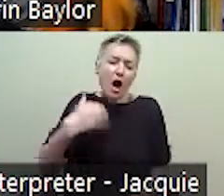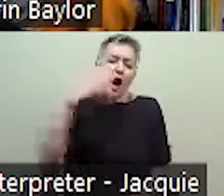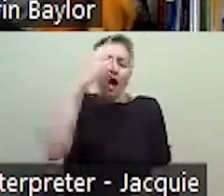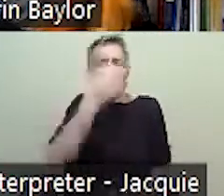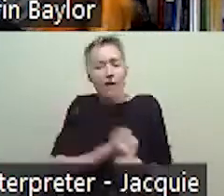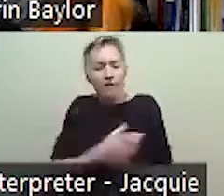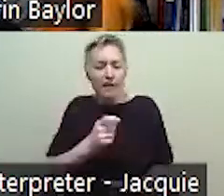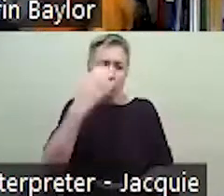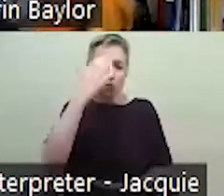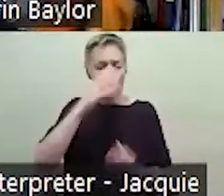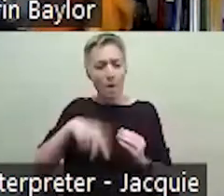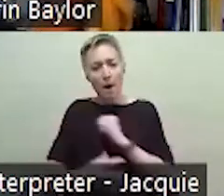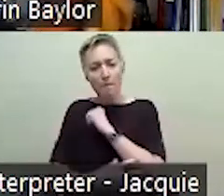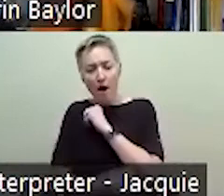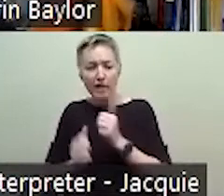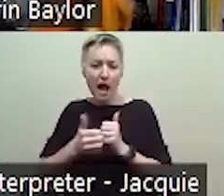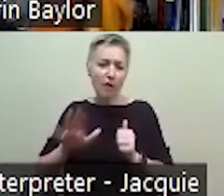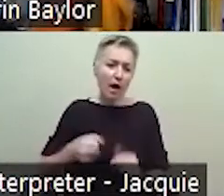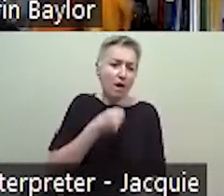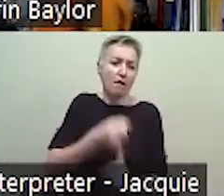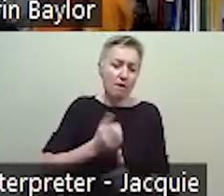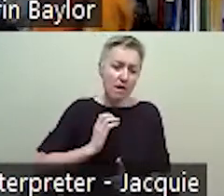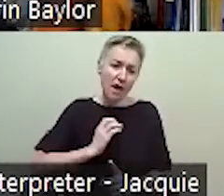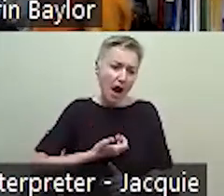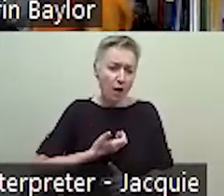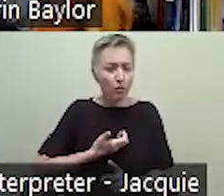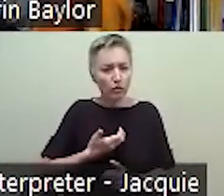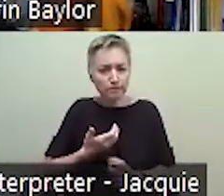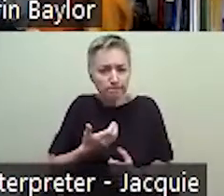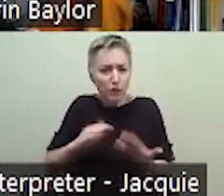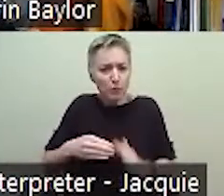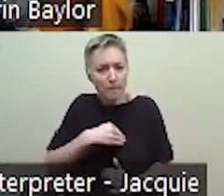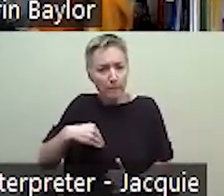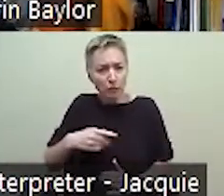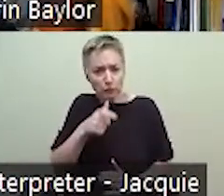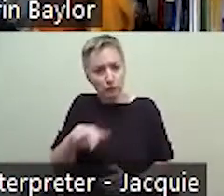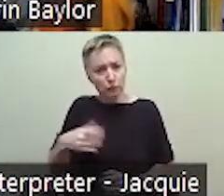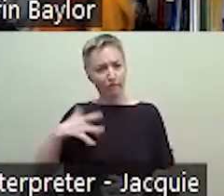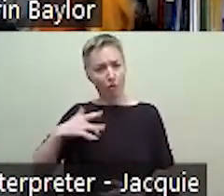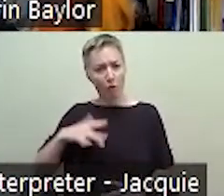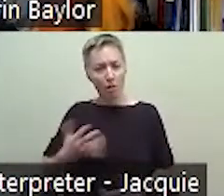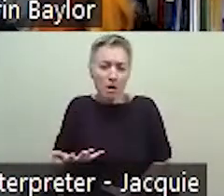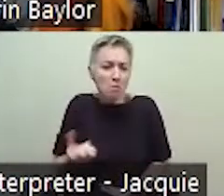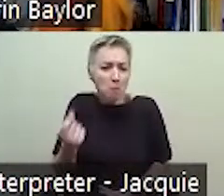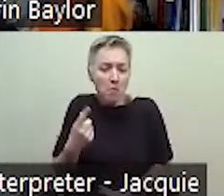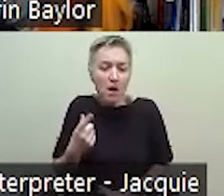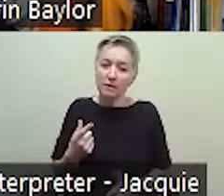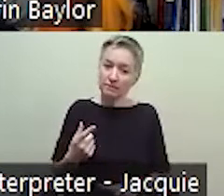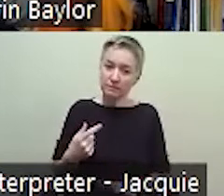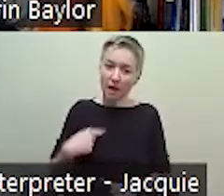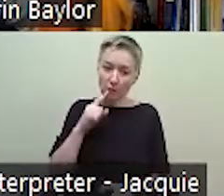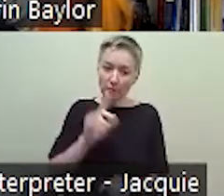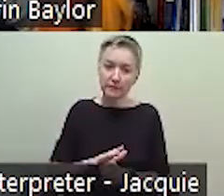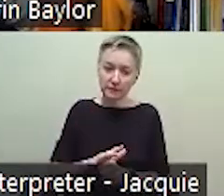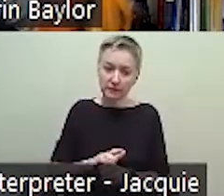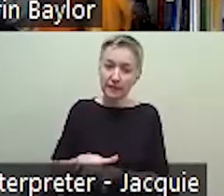implications that that has for our most vulnerable members of the community. Um, I can promise you that this simulation